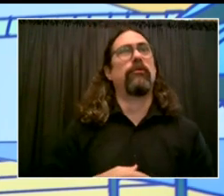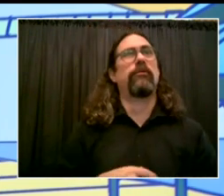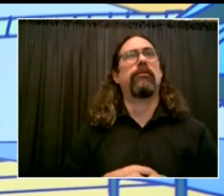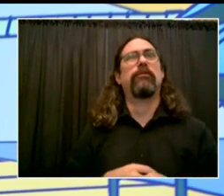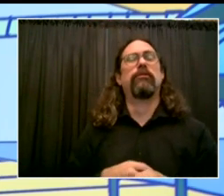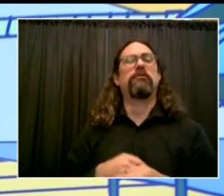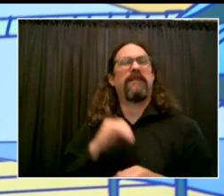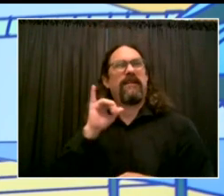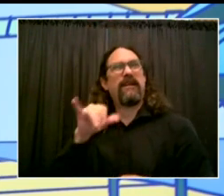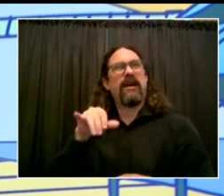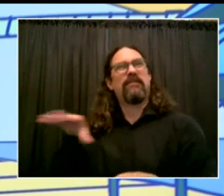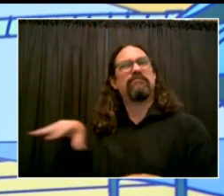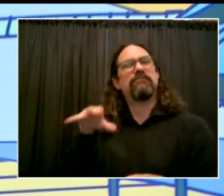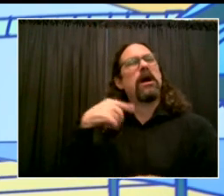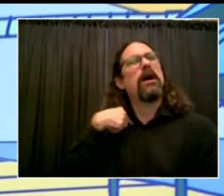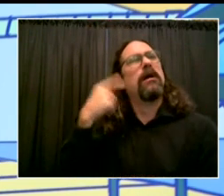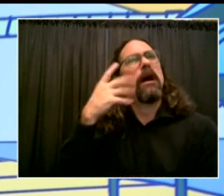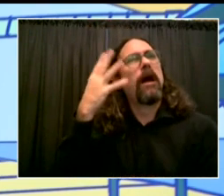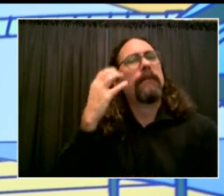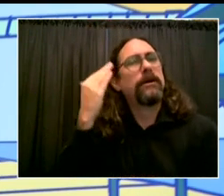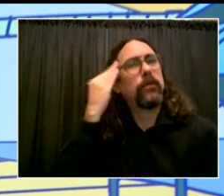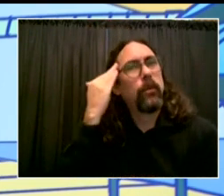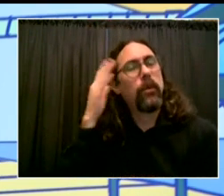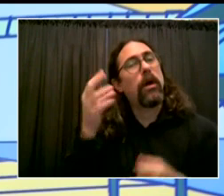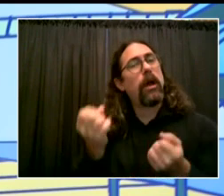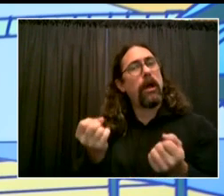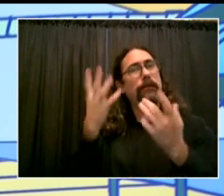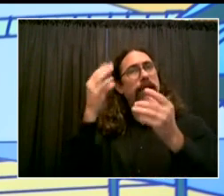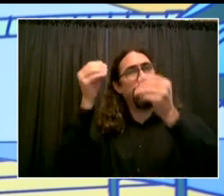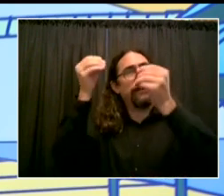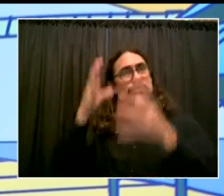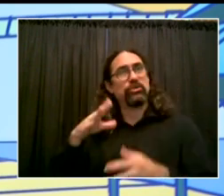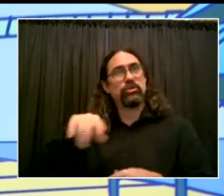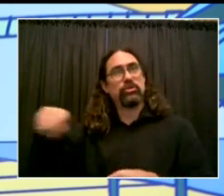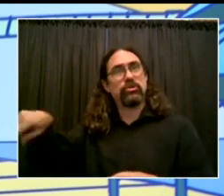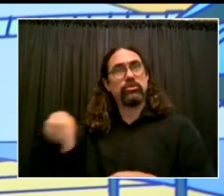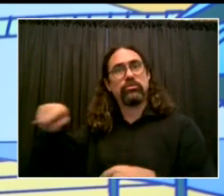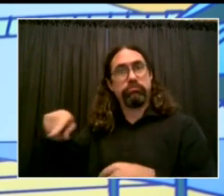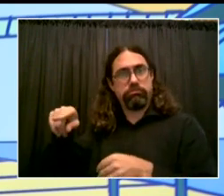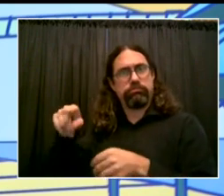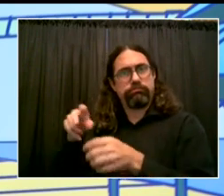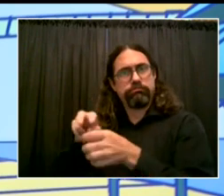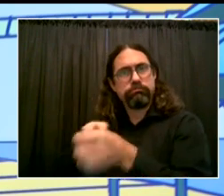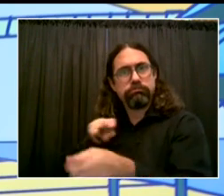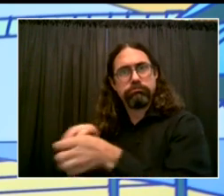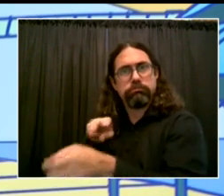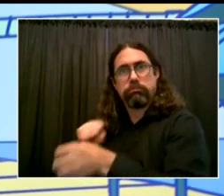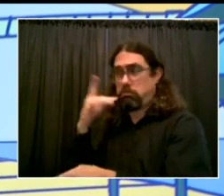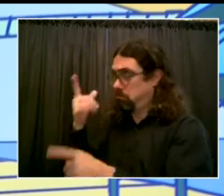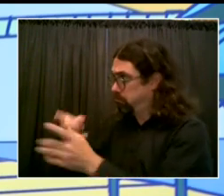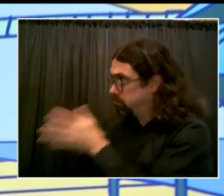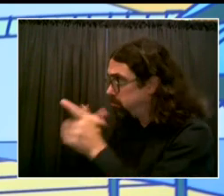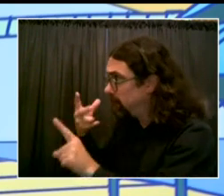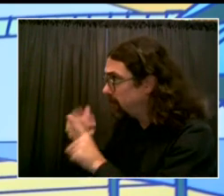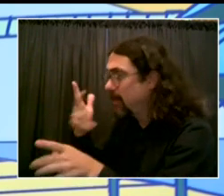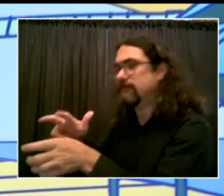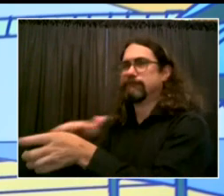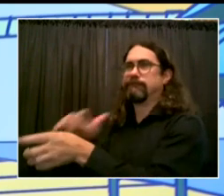potential chaos or disruption? You know, Bobby, respect the question, but we do not expect. Again, I understand